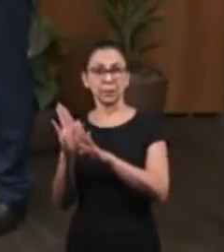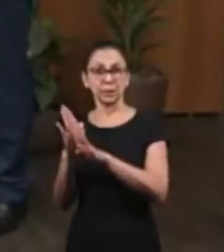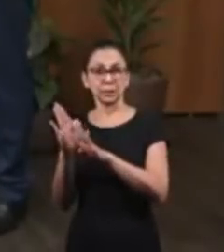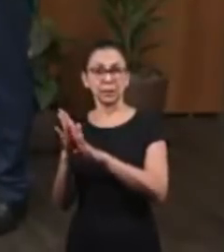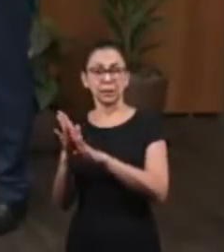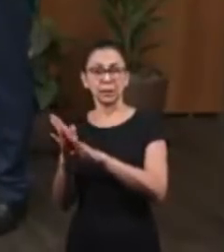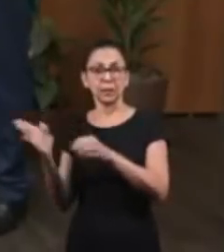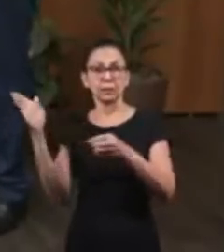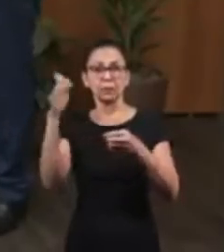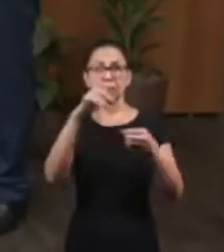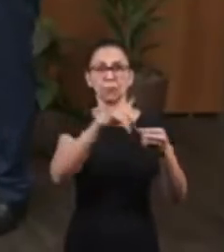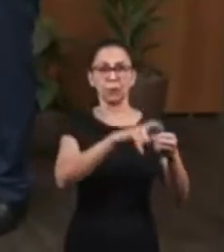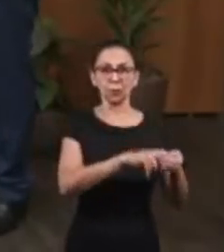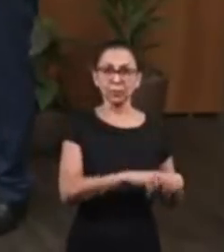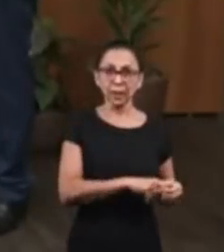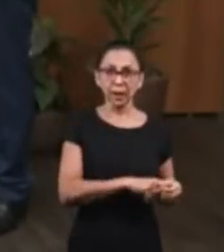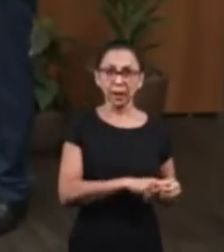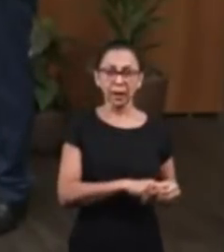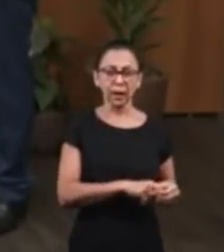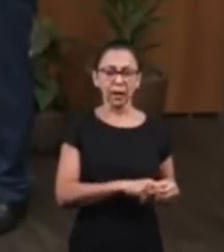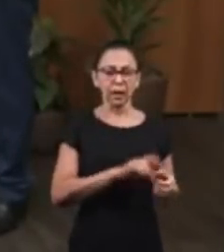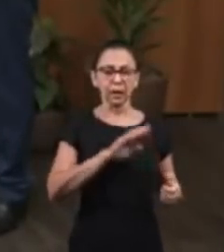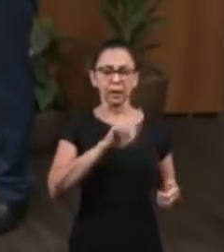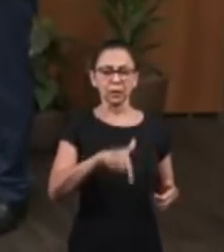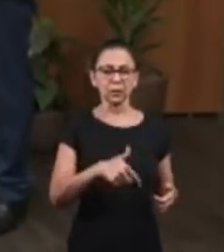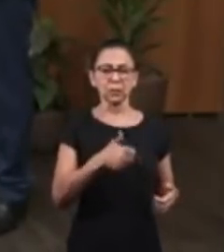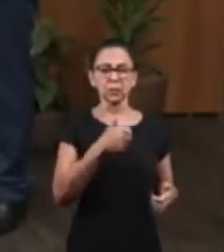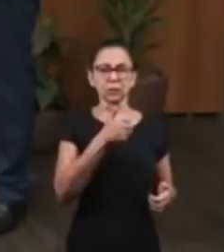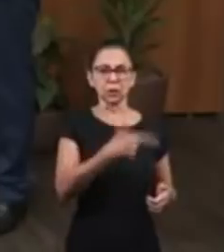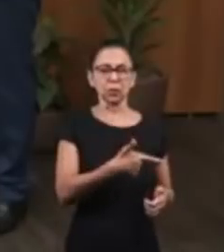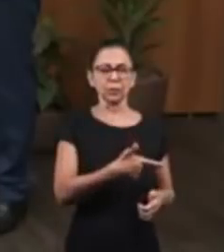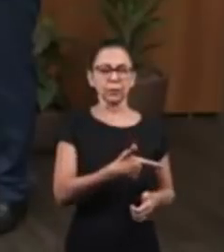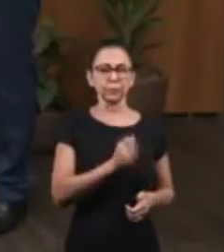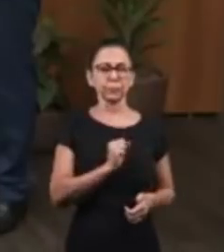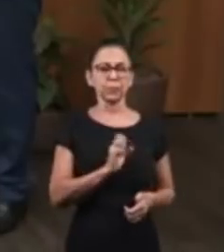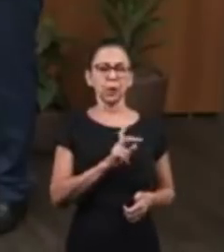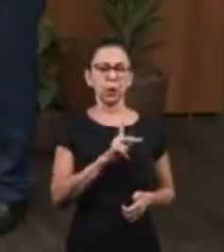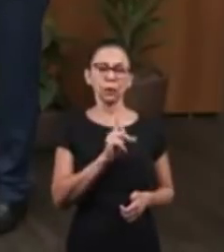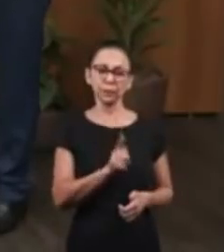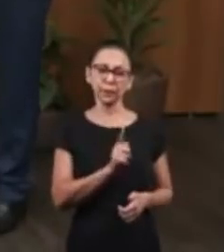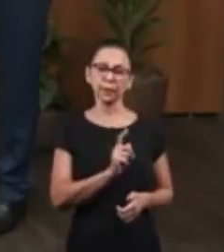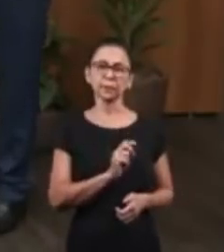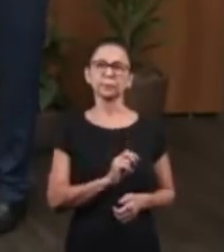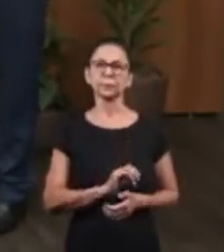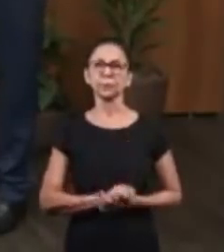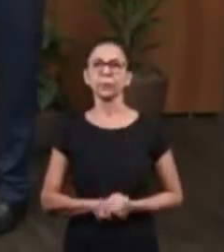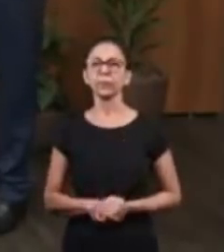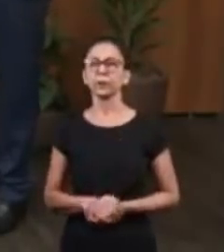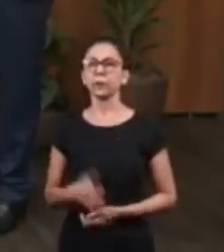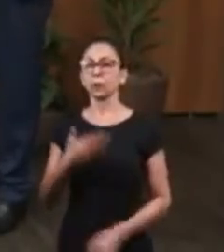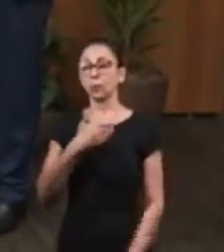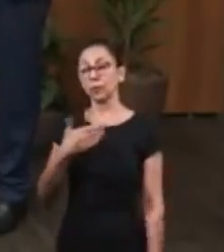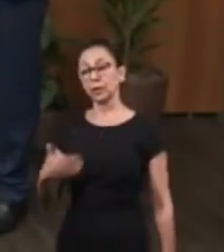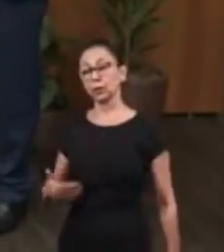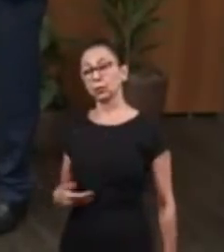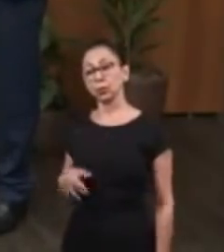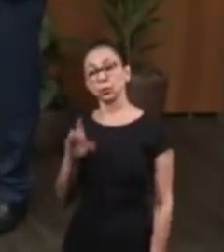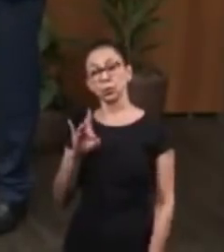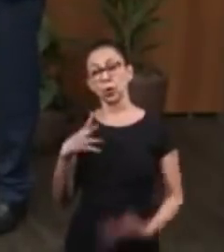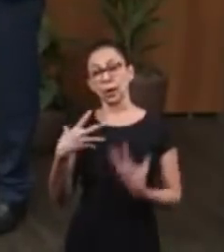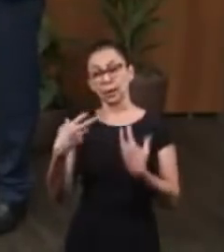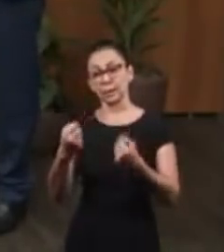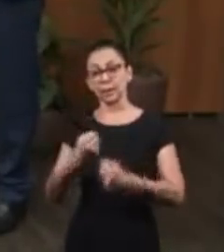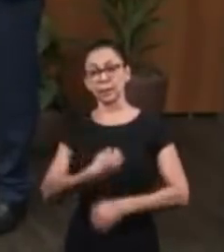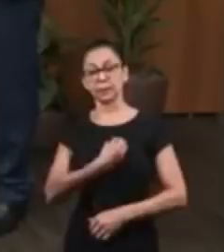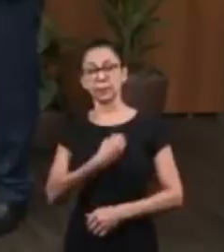is interesting here is that demand from Joseph. He said, you will only be accepted if you bring Benjamin